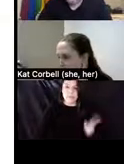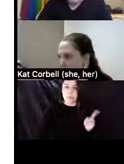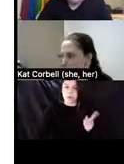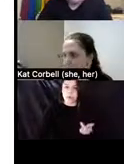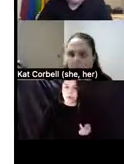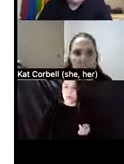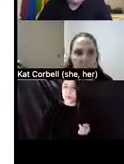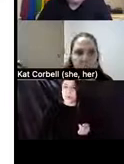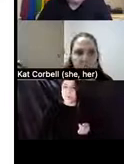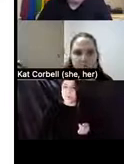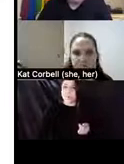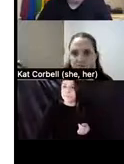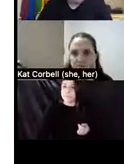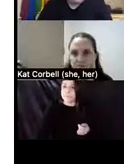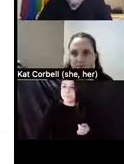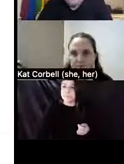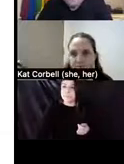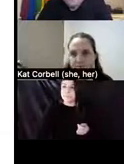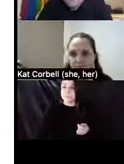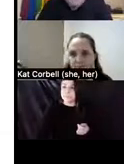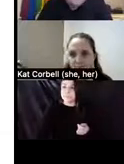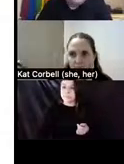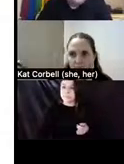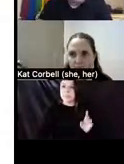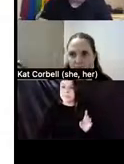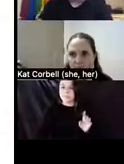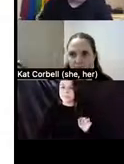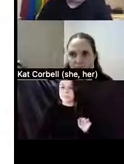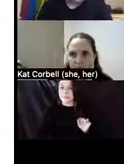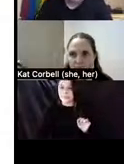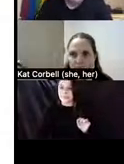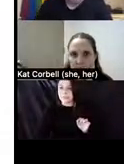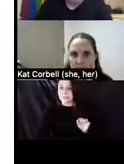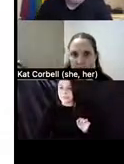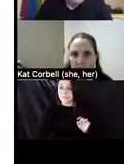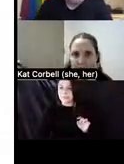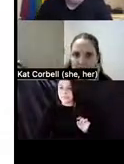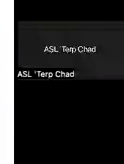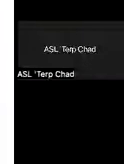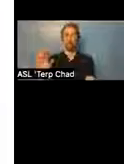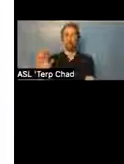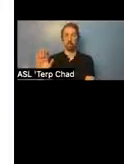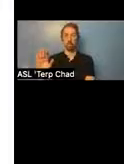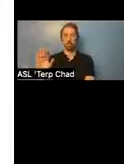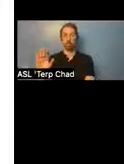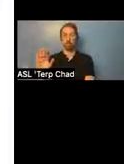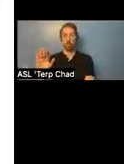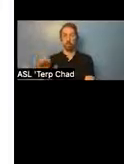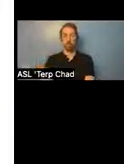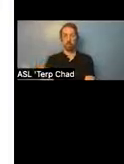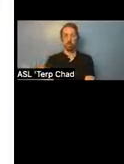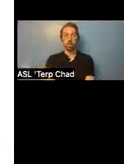Okay. think, um, uh, this slide talks about, um, rights to guests, families, and roommates.